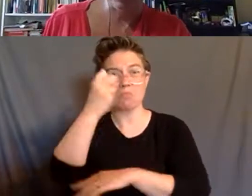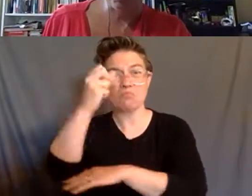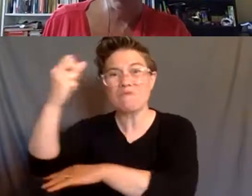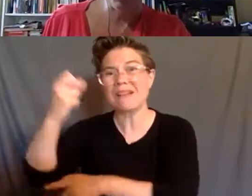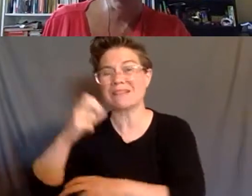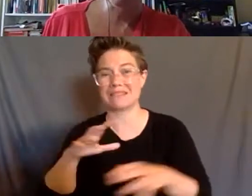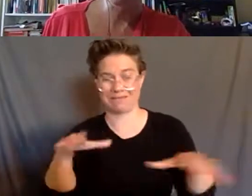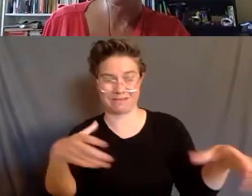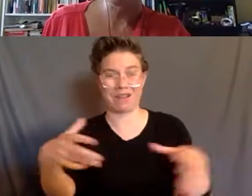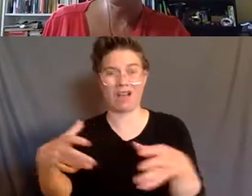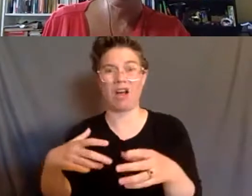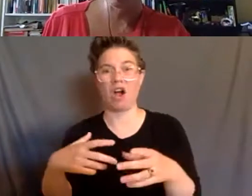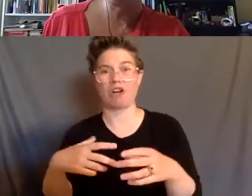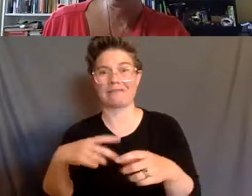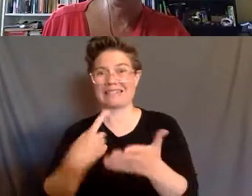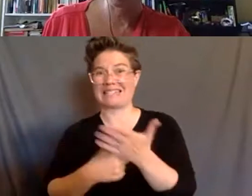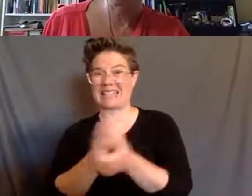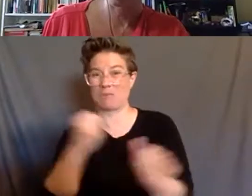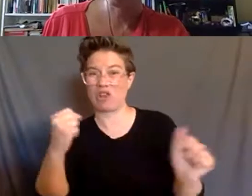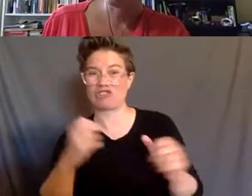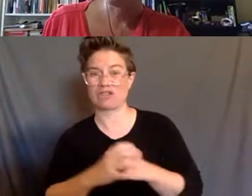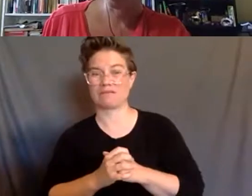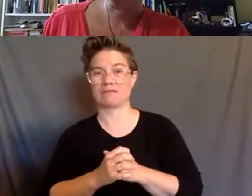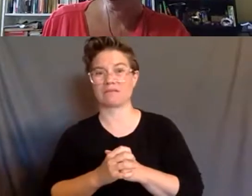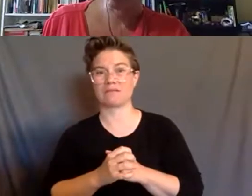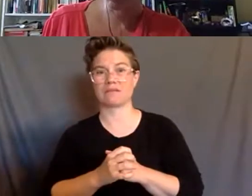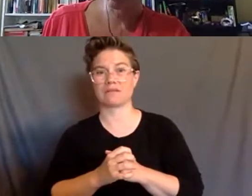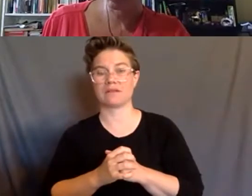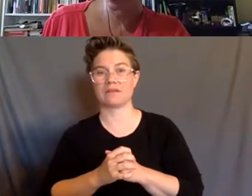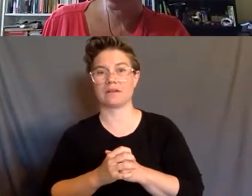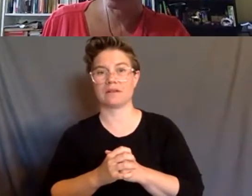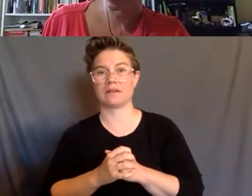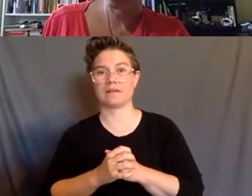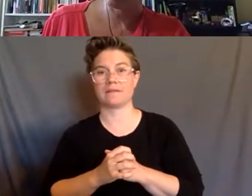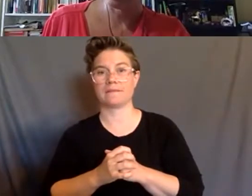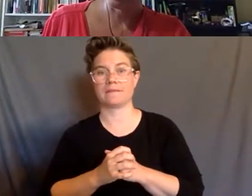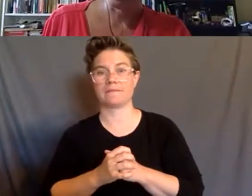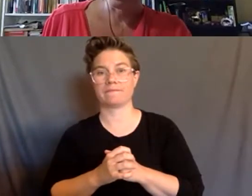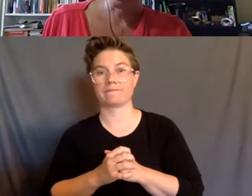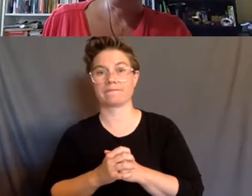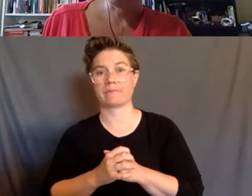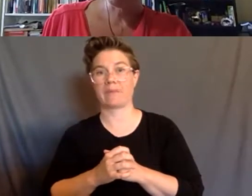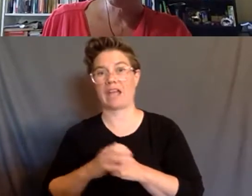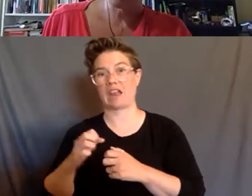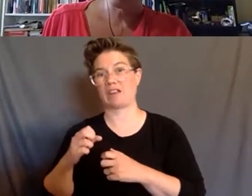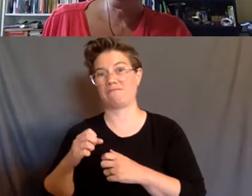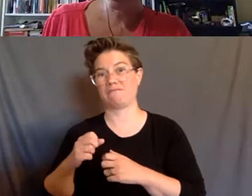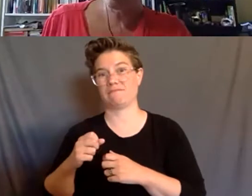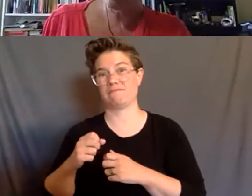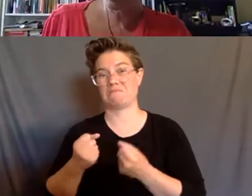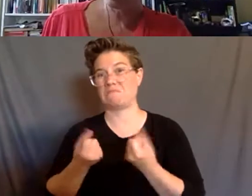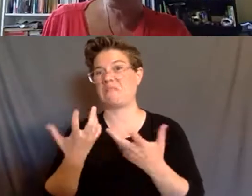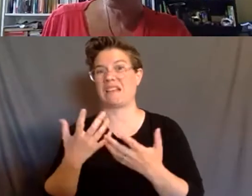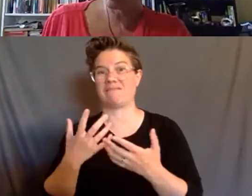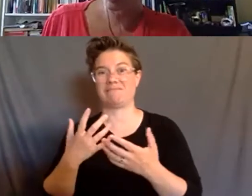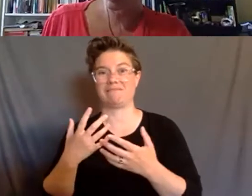calling liberation and have been calling liberation for a few decades now. The other